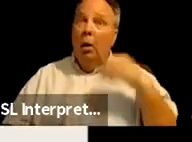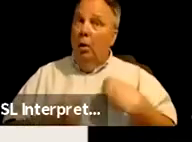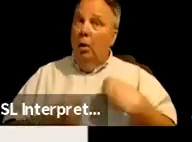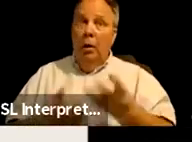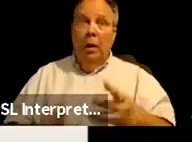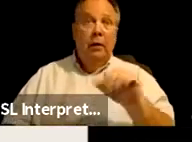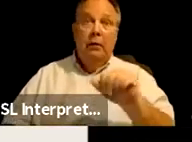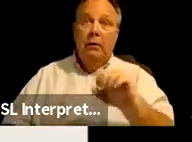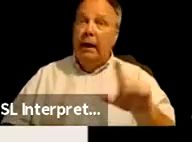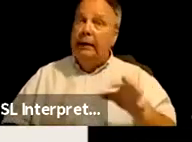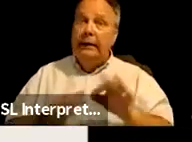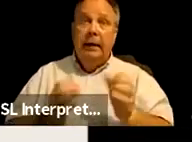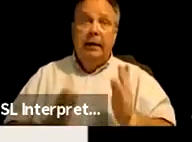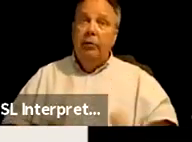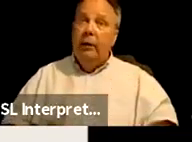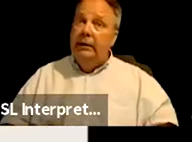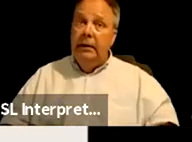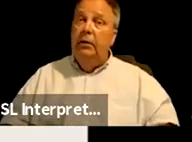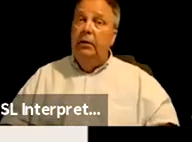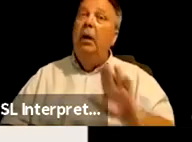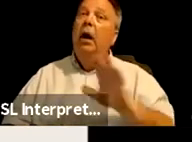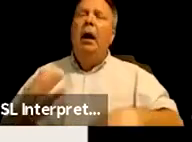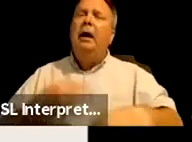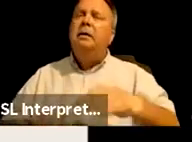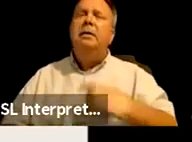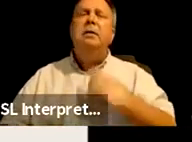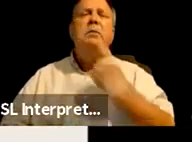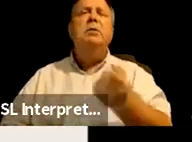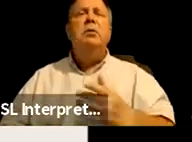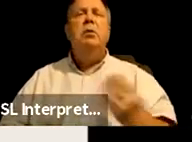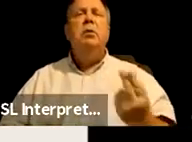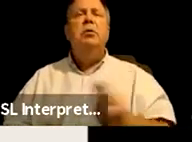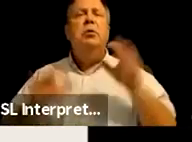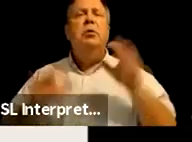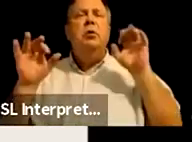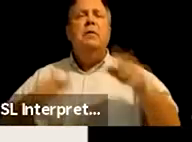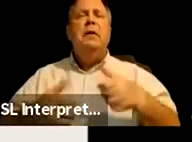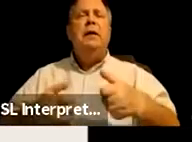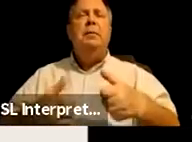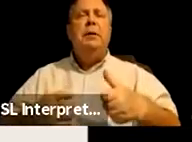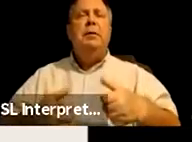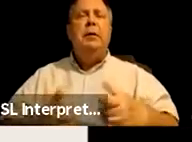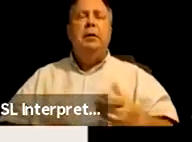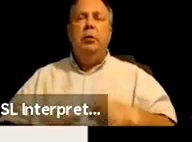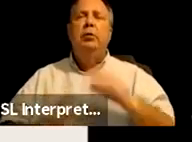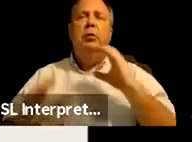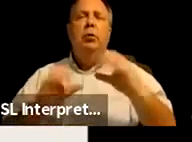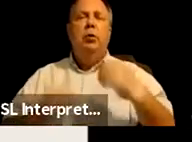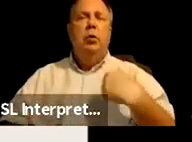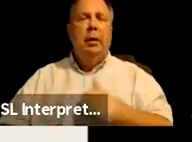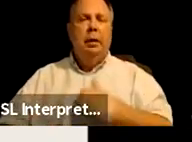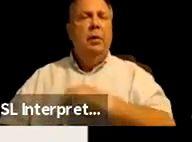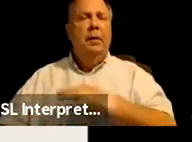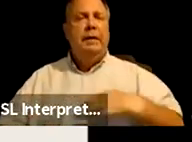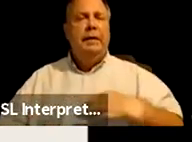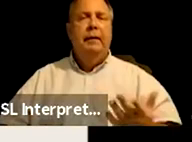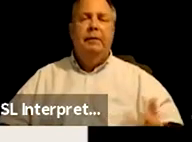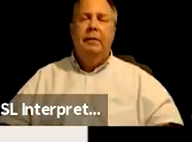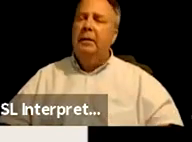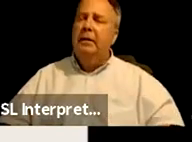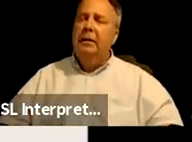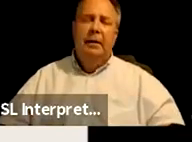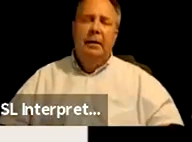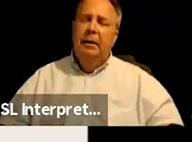ASL translator. And instead they told her to use Facebook messenger in order to communicate with the staff and health providers.